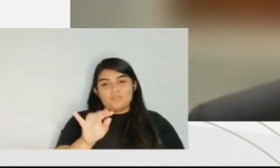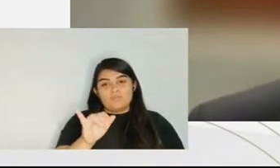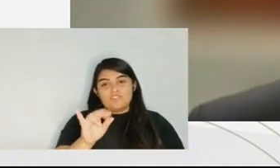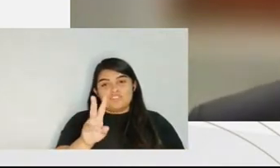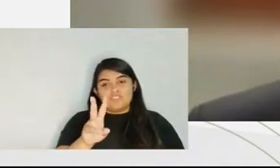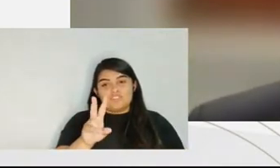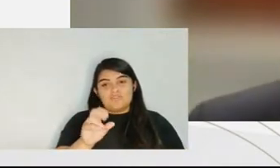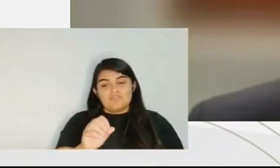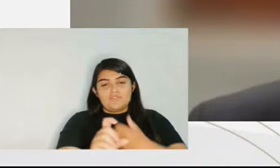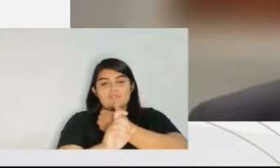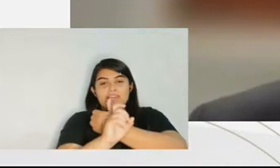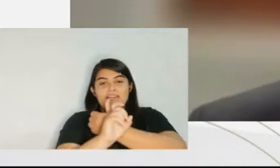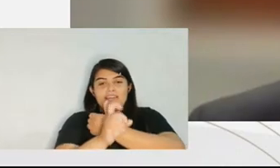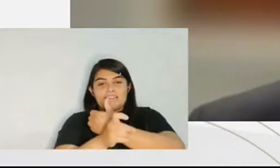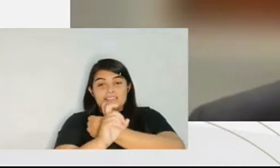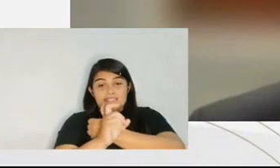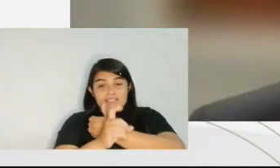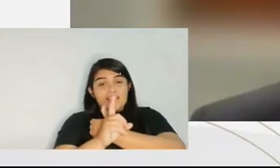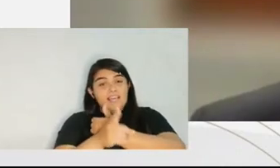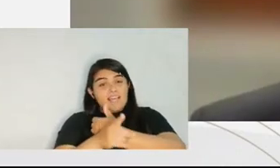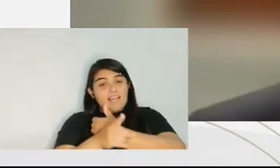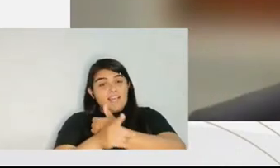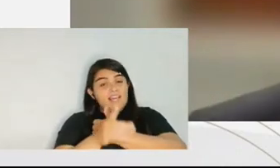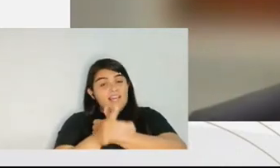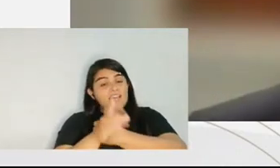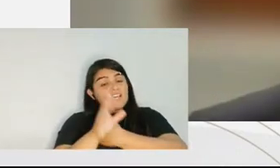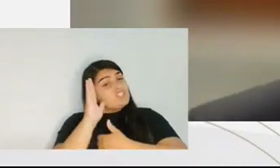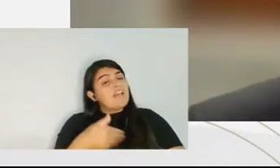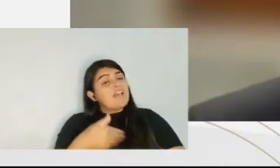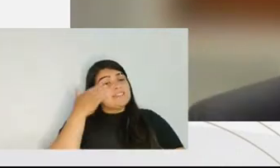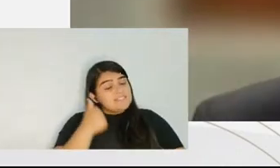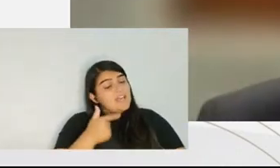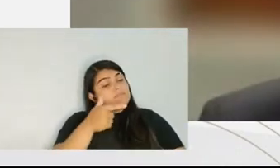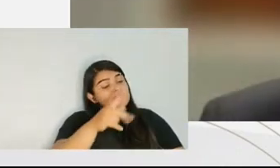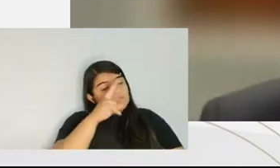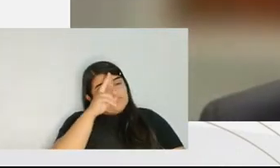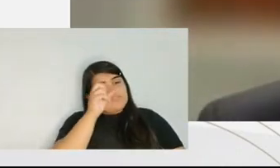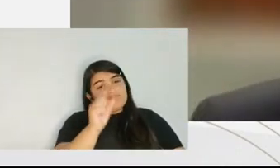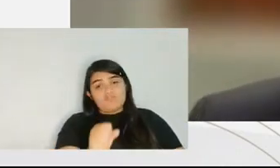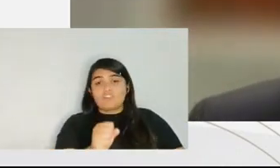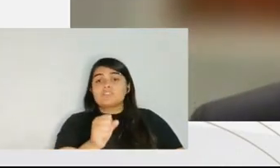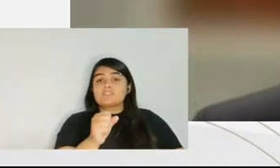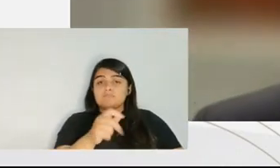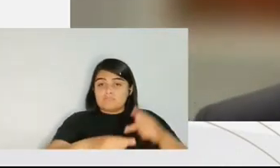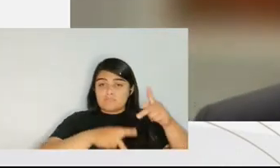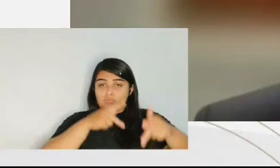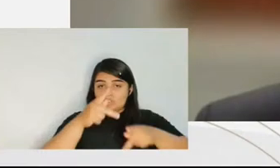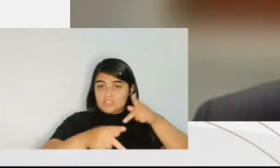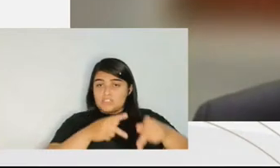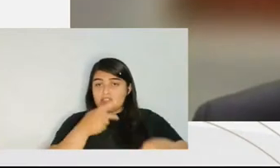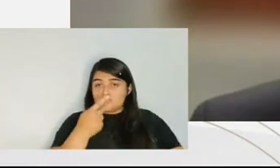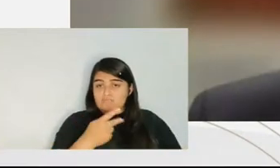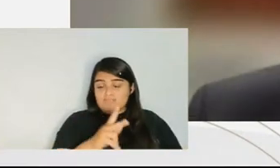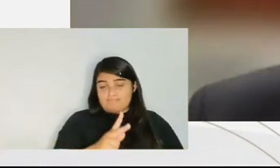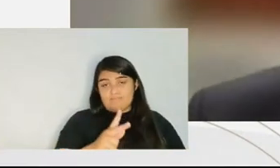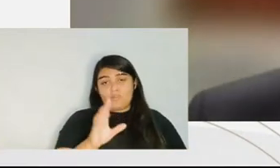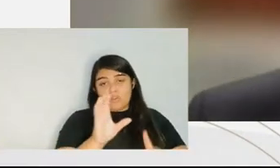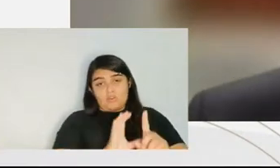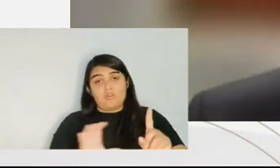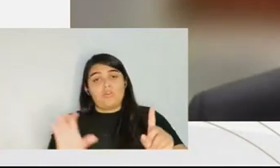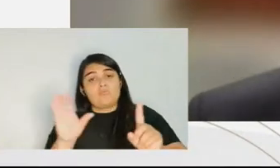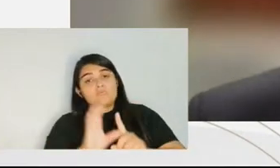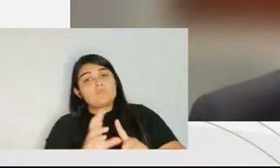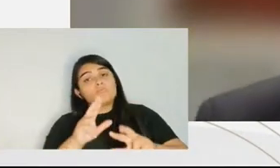power. So, he has a political commitment with the needs of their community. And